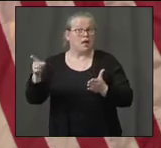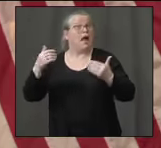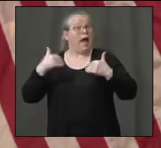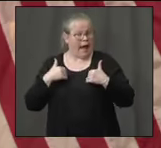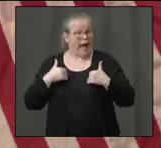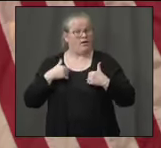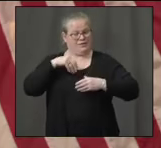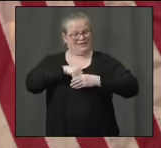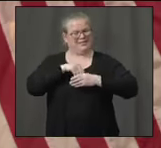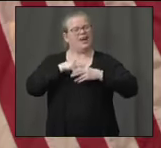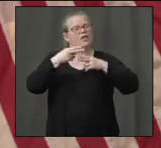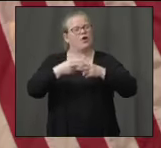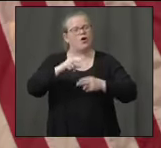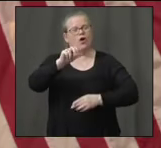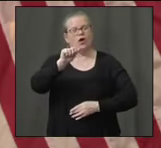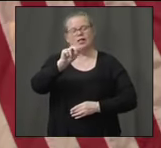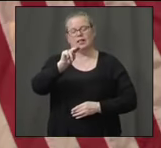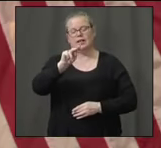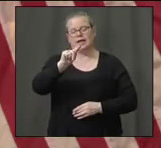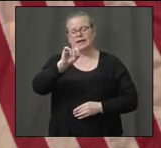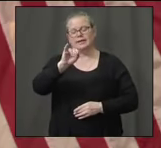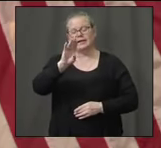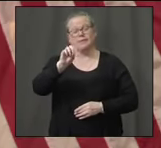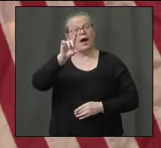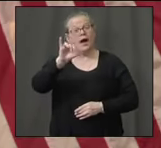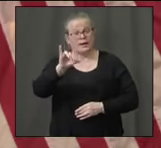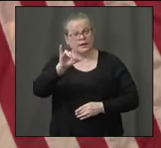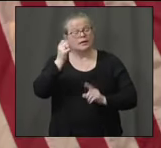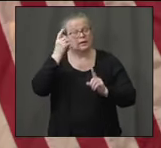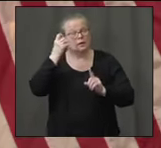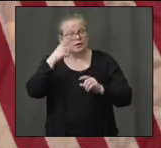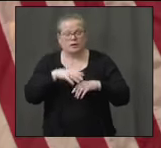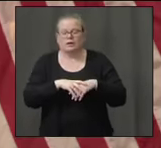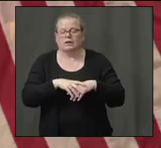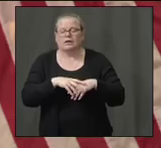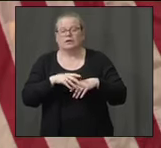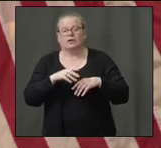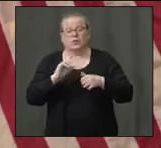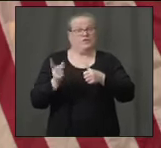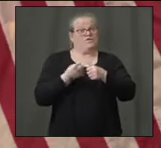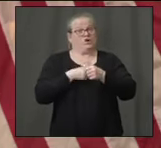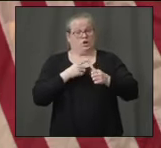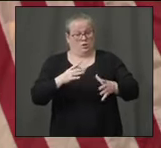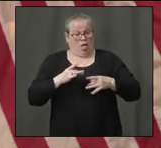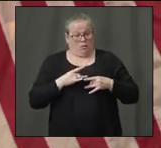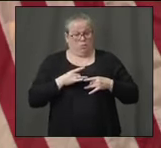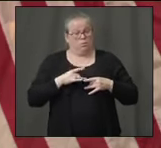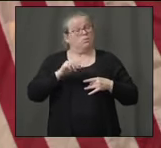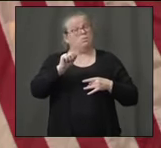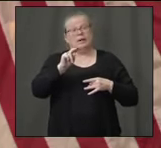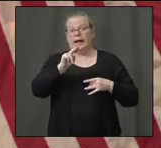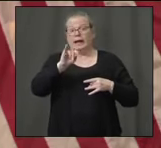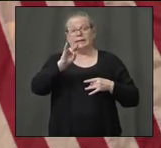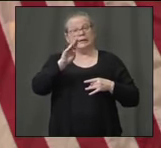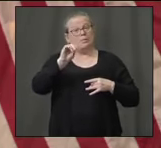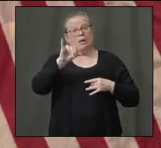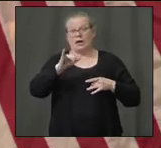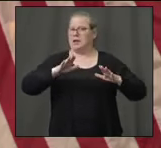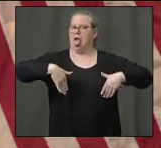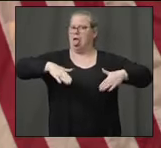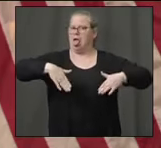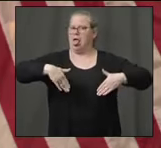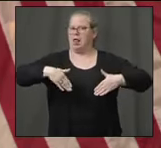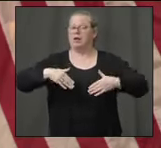start to be measurable after a couple of weeks, once you've been affected. But those